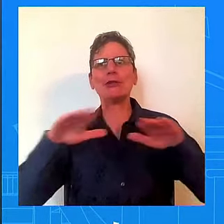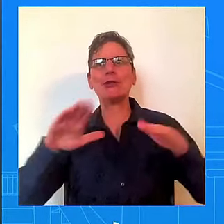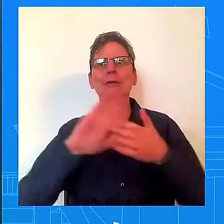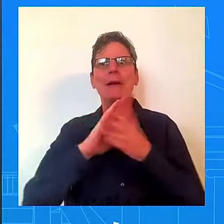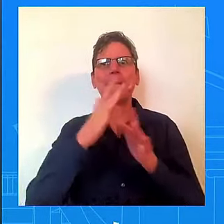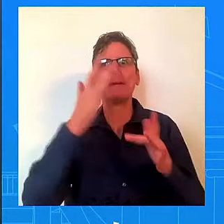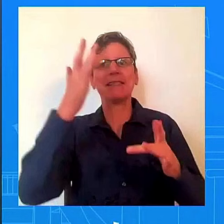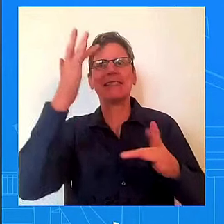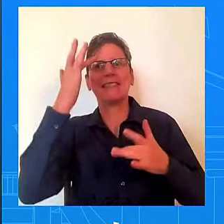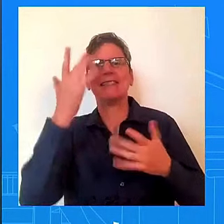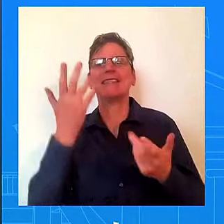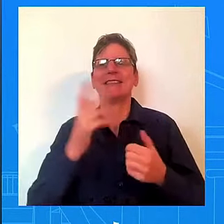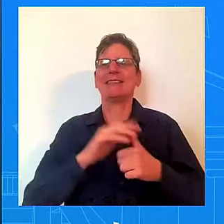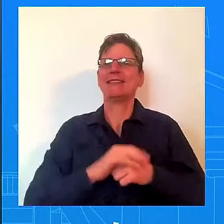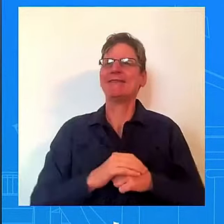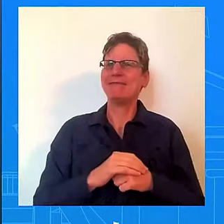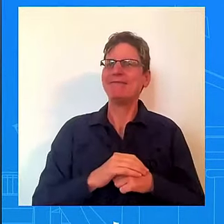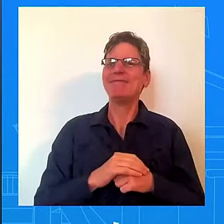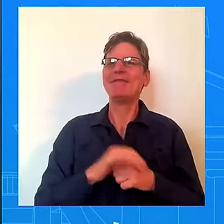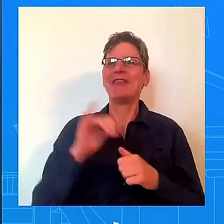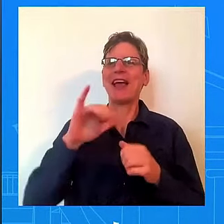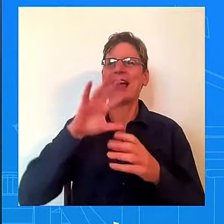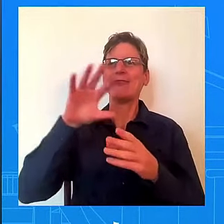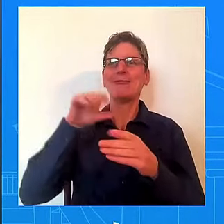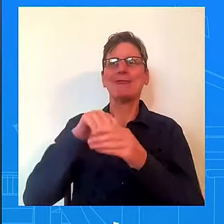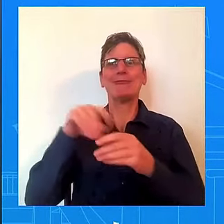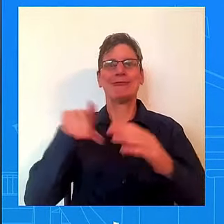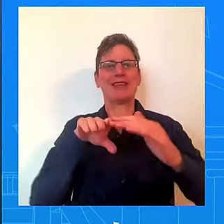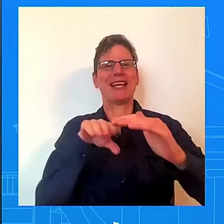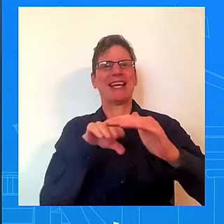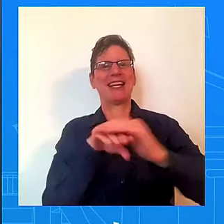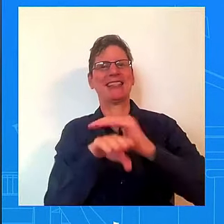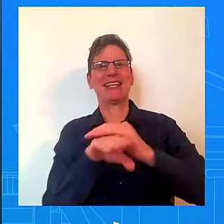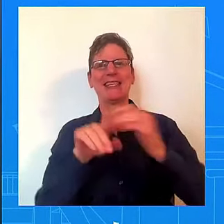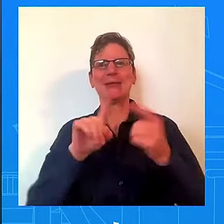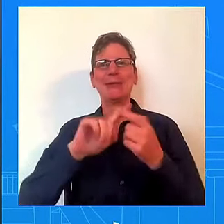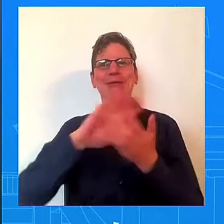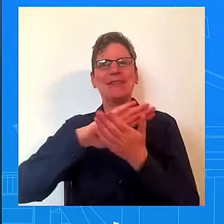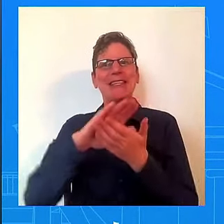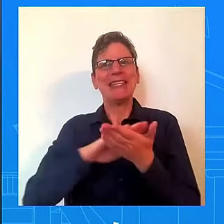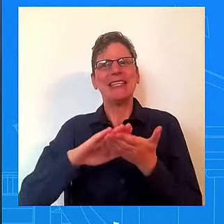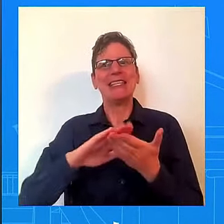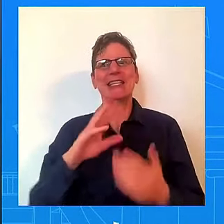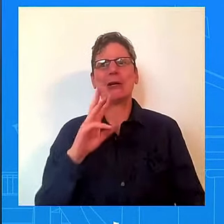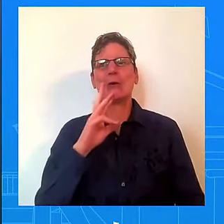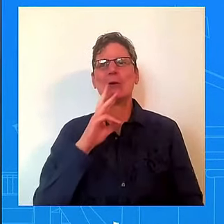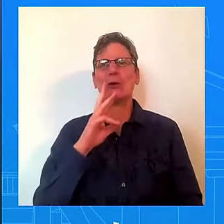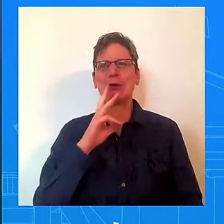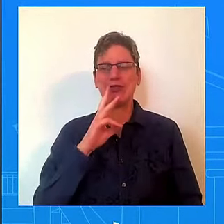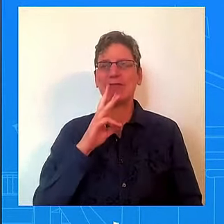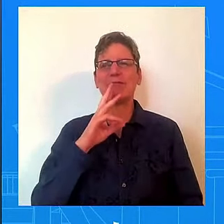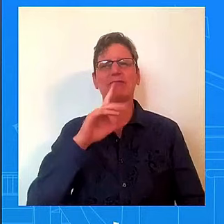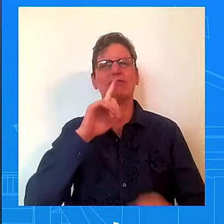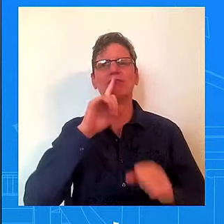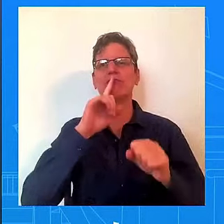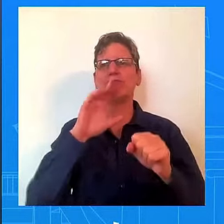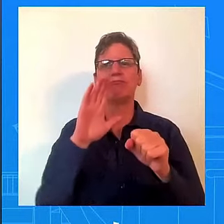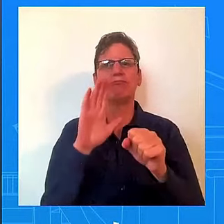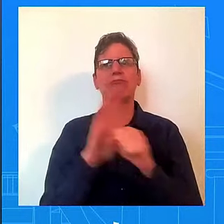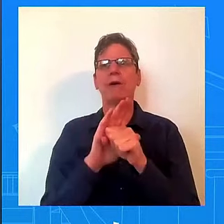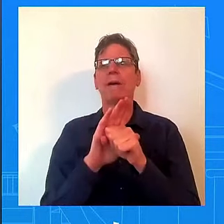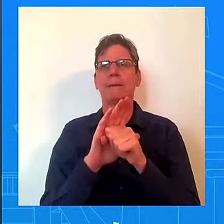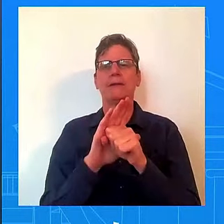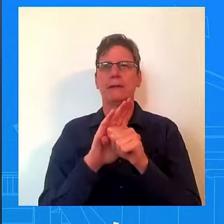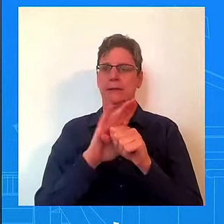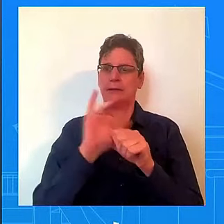and have made this historic commitment to replacing every lead pipe in America in homes and schools over the next